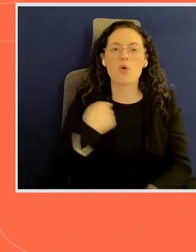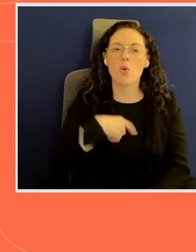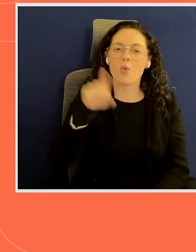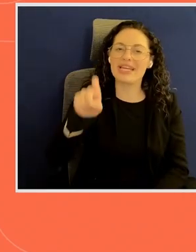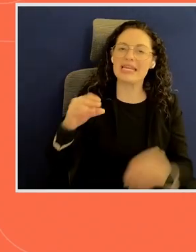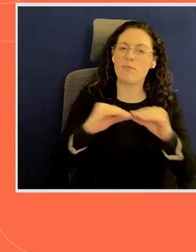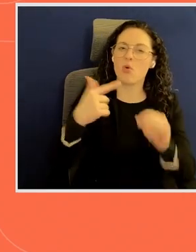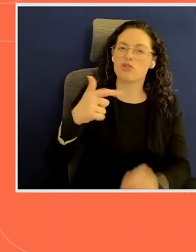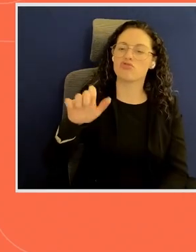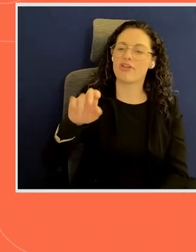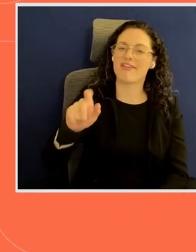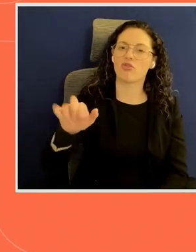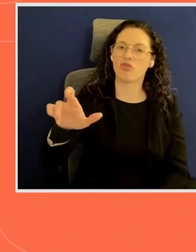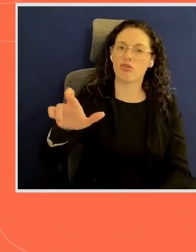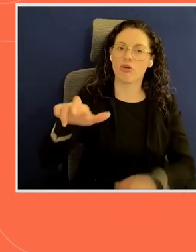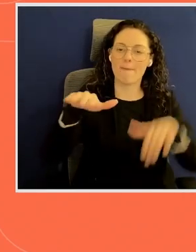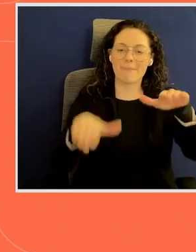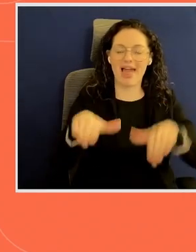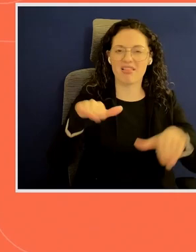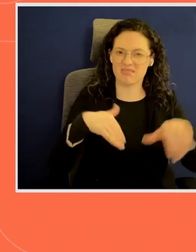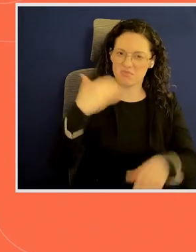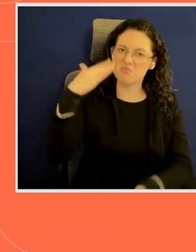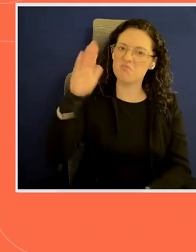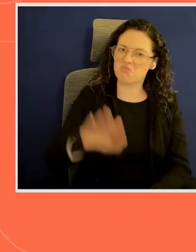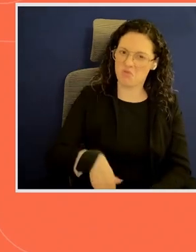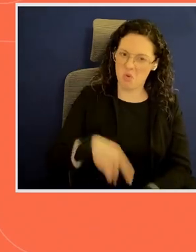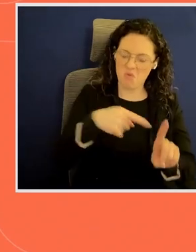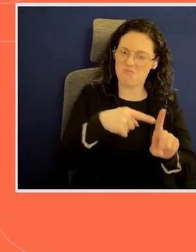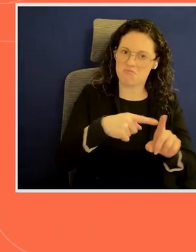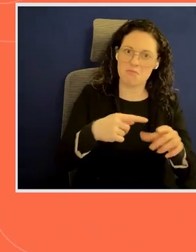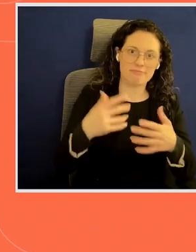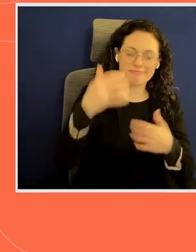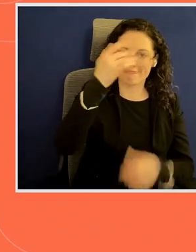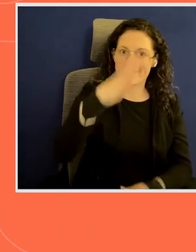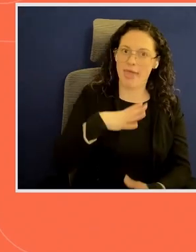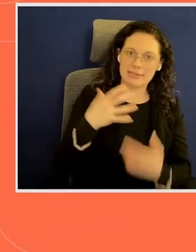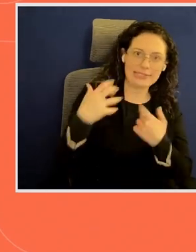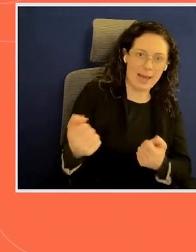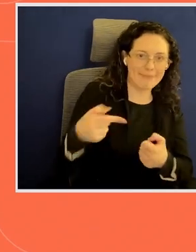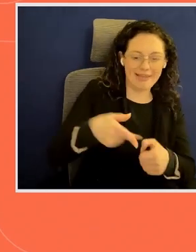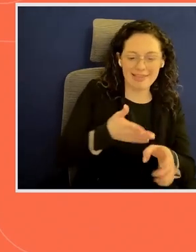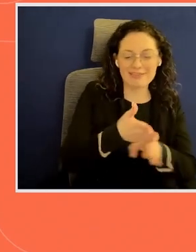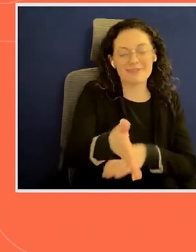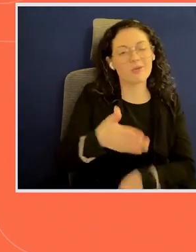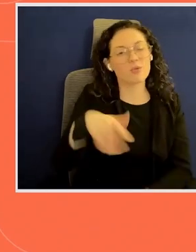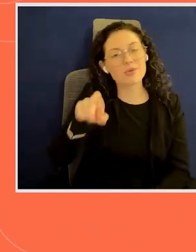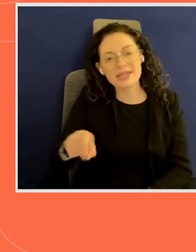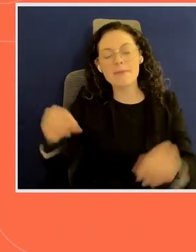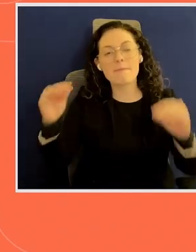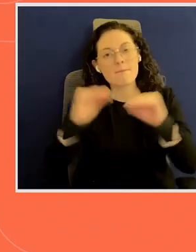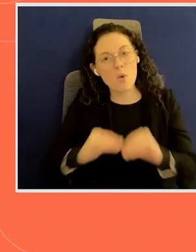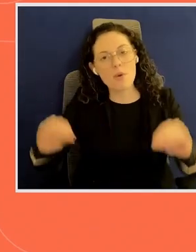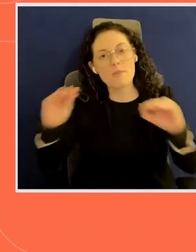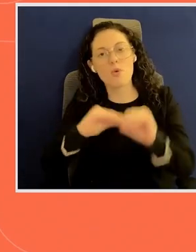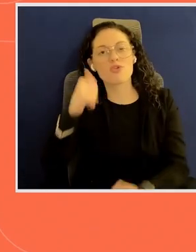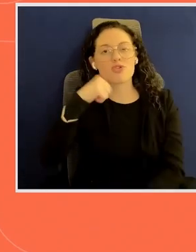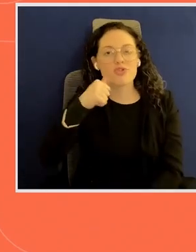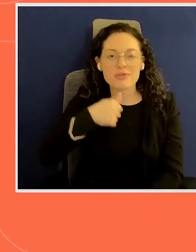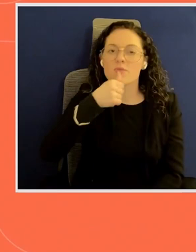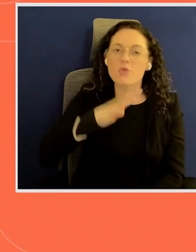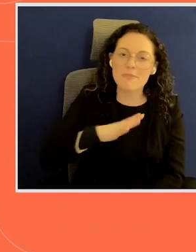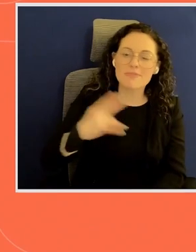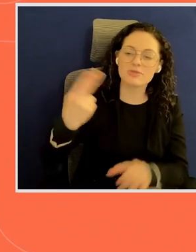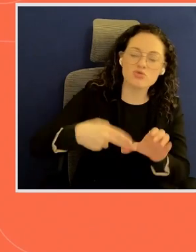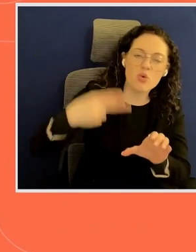now it is mostly male voices. We need more girls and women to join the fight for marine protection,